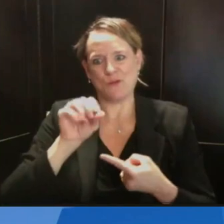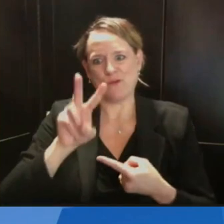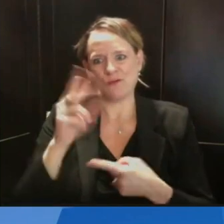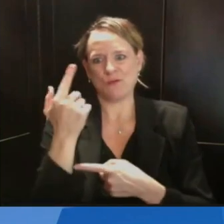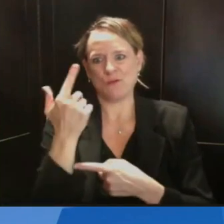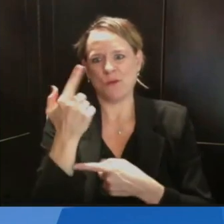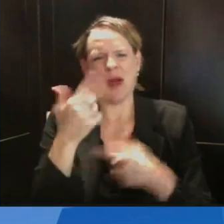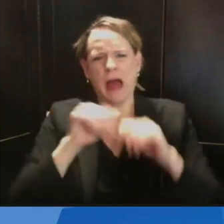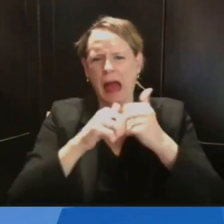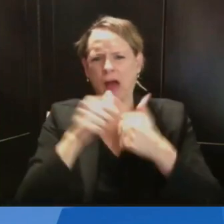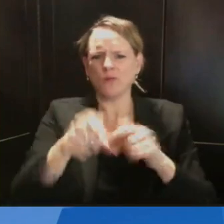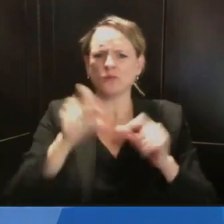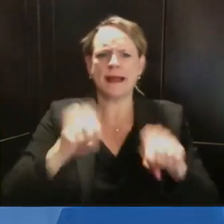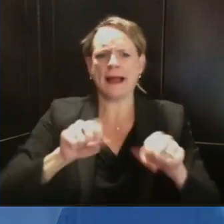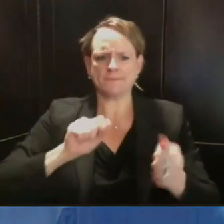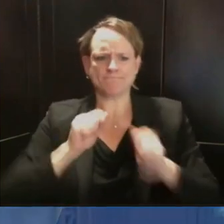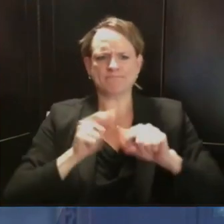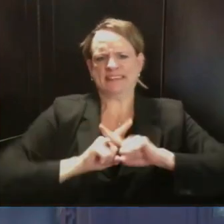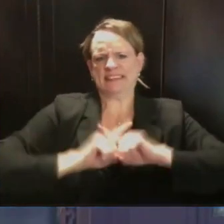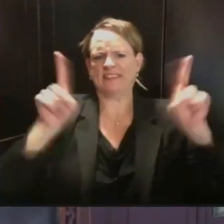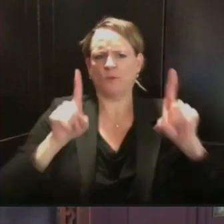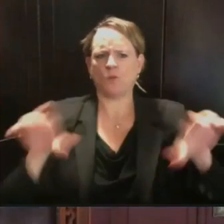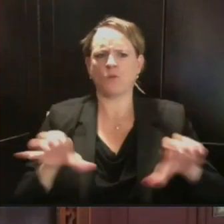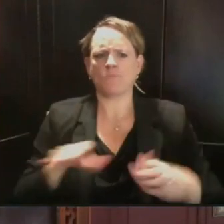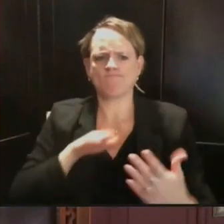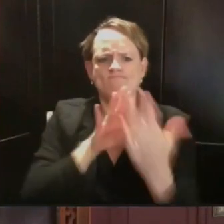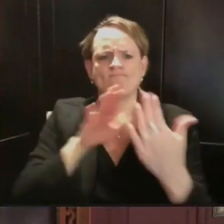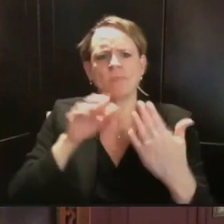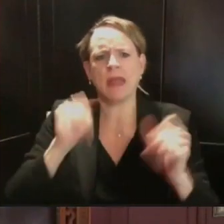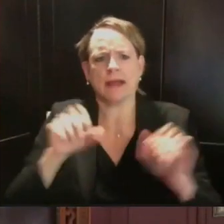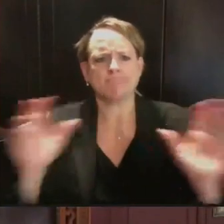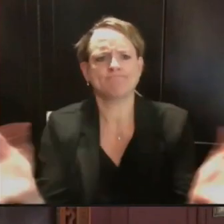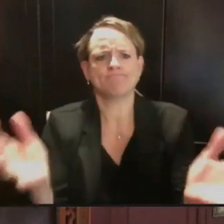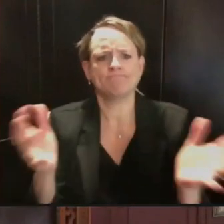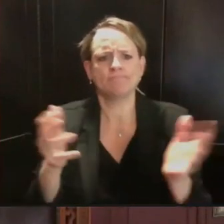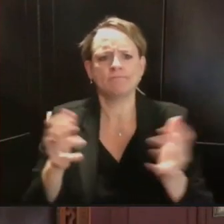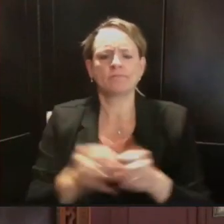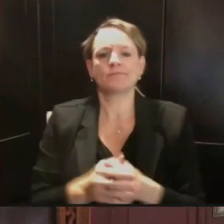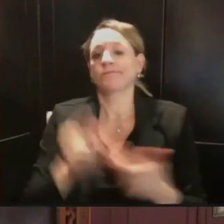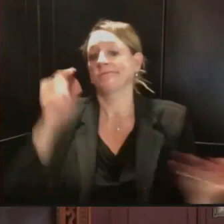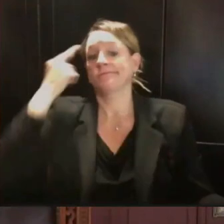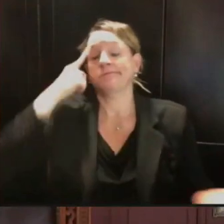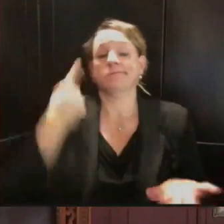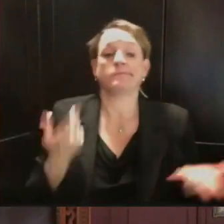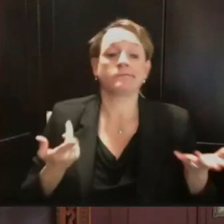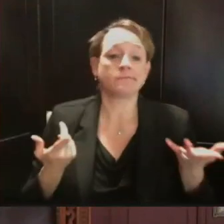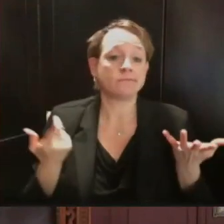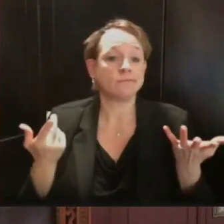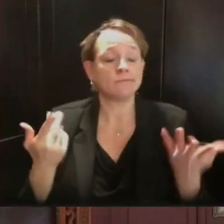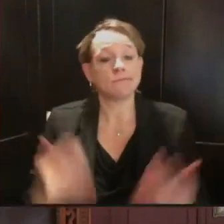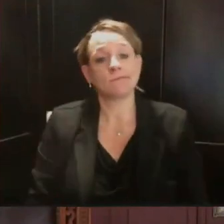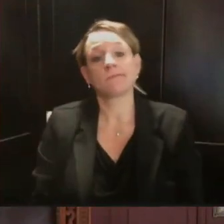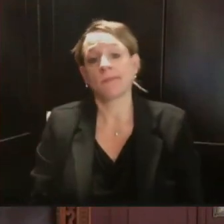here's the deal. Last April, the Supreme Court, with